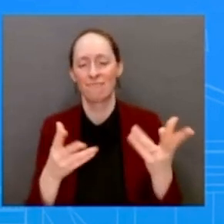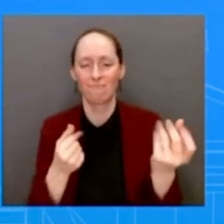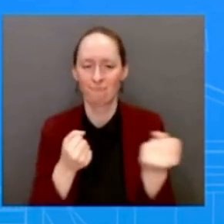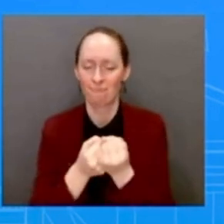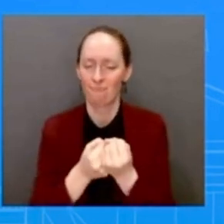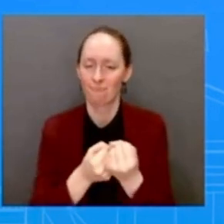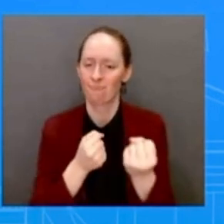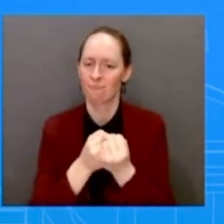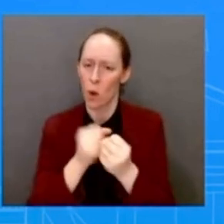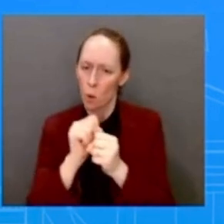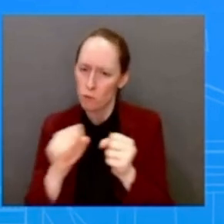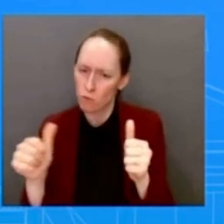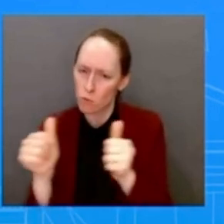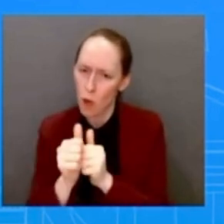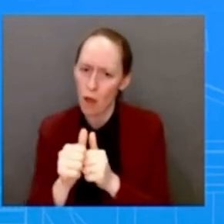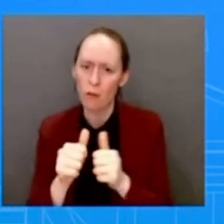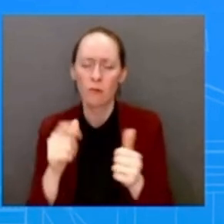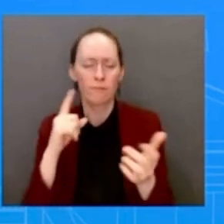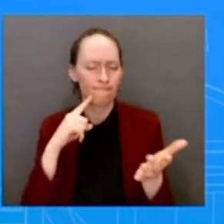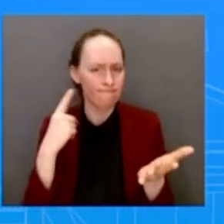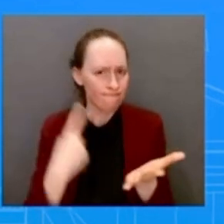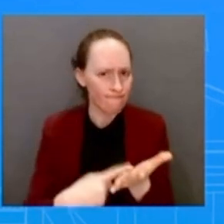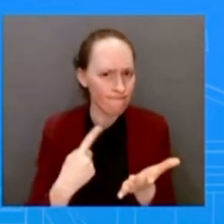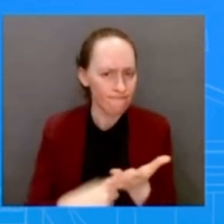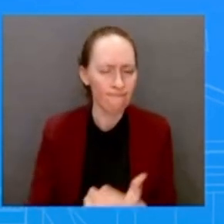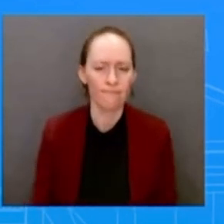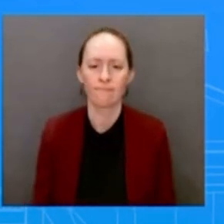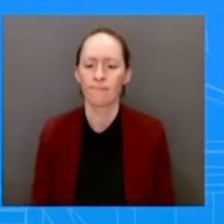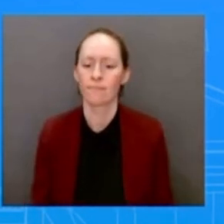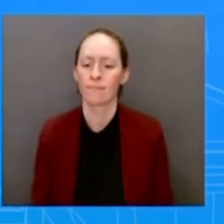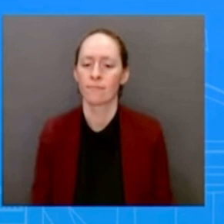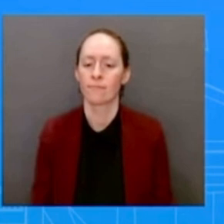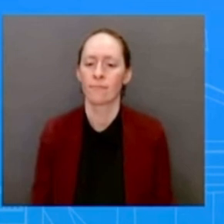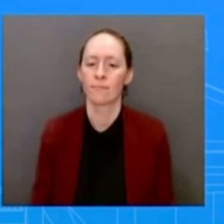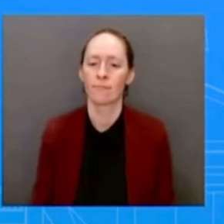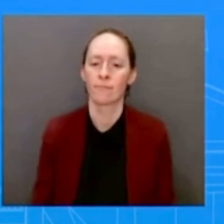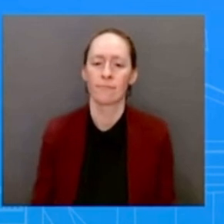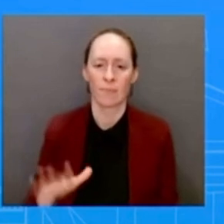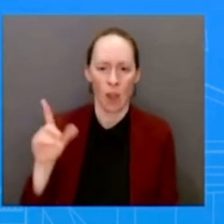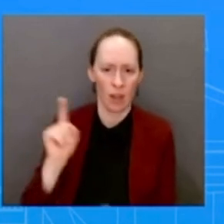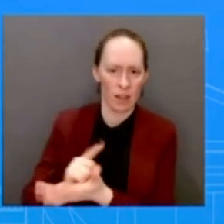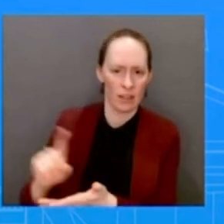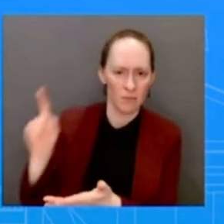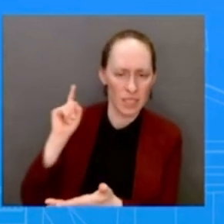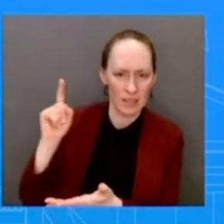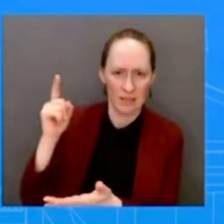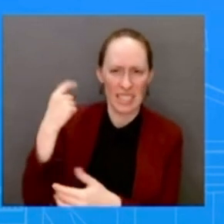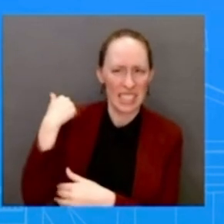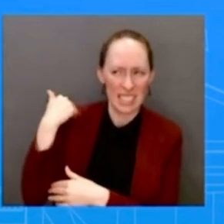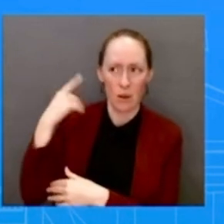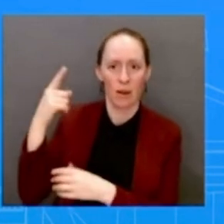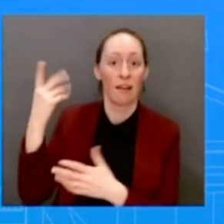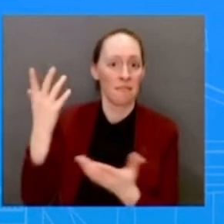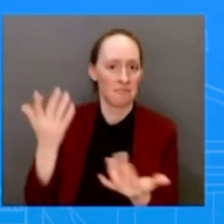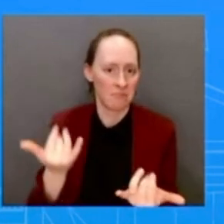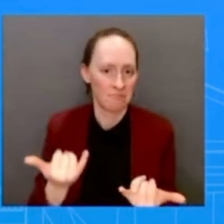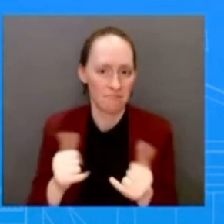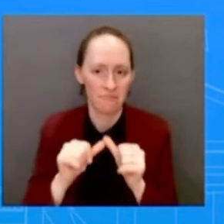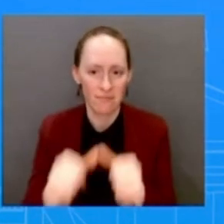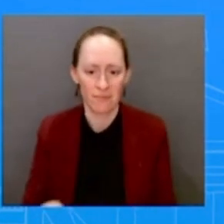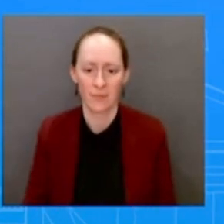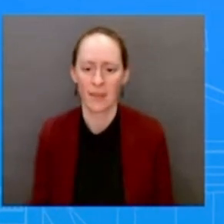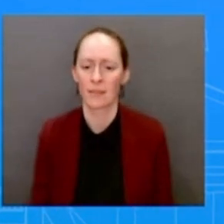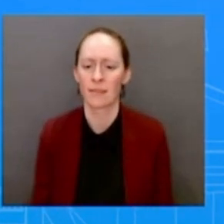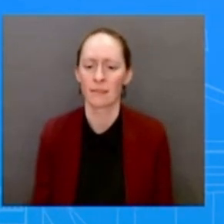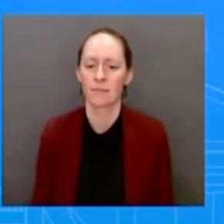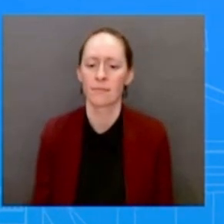And you saw that last week when the President was in Eastern Europe. The And guys, just – it's sort of a housekeeping matter, but has the President had a chance yet, or does he plan